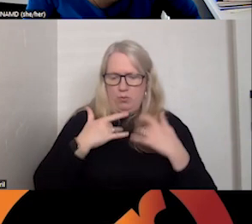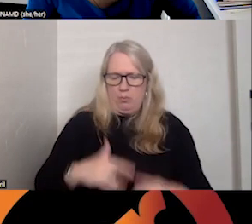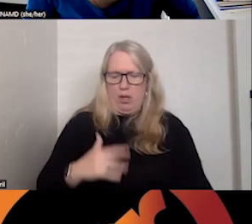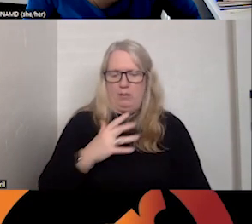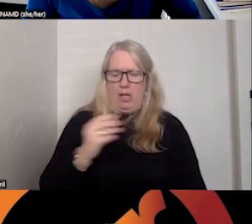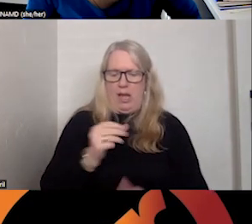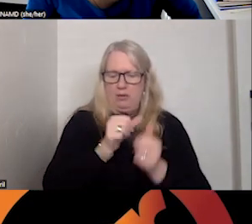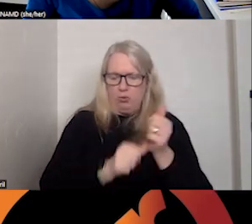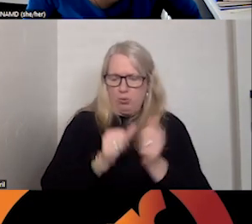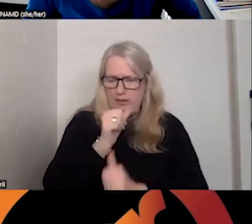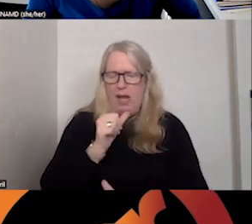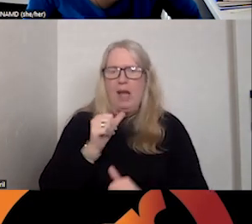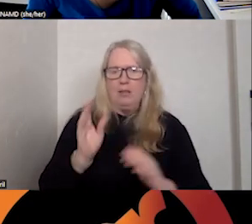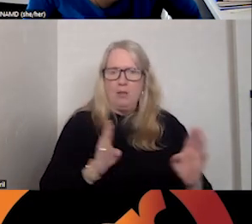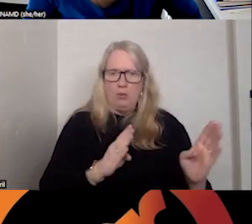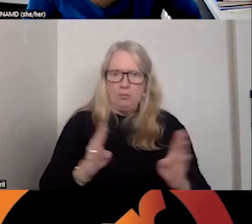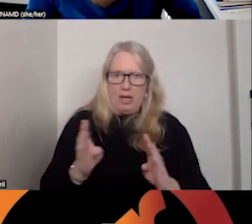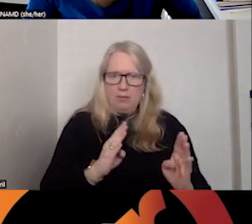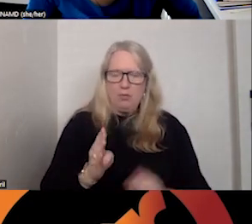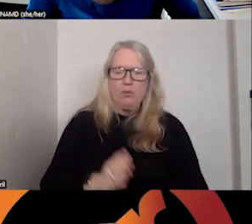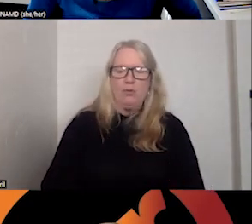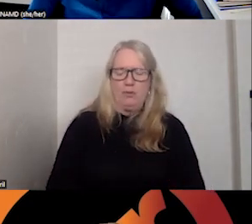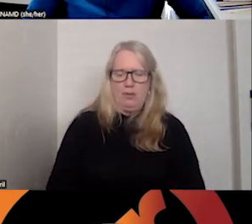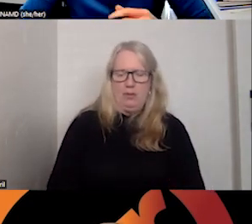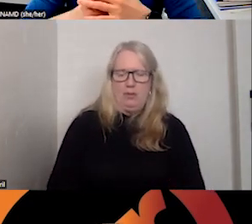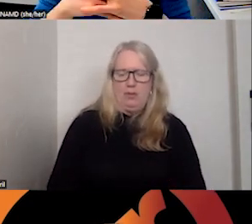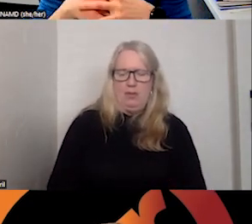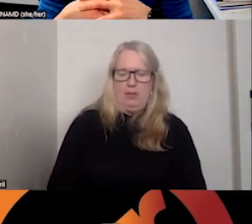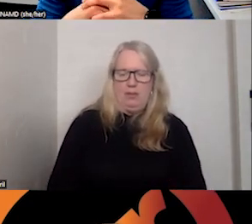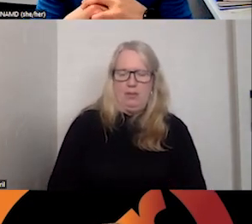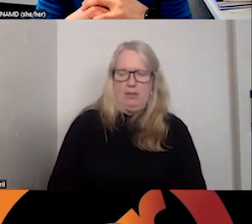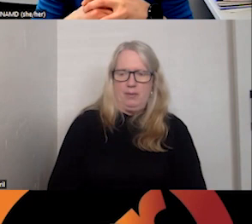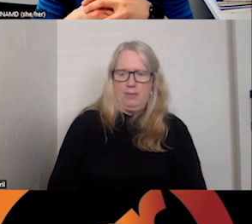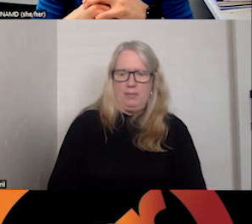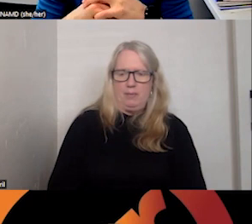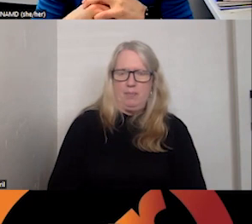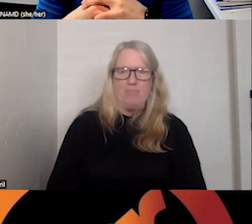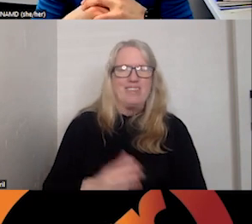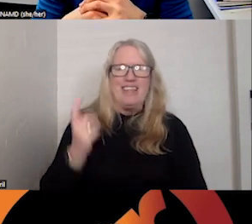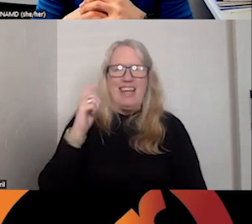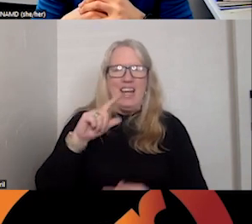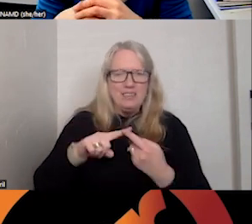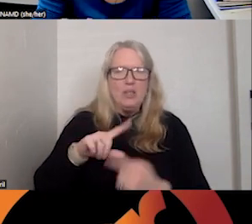suicidal behaviour. And it's really only a very recent